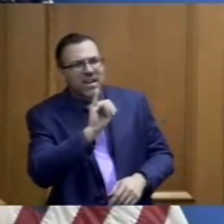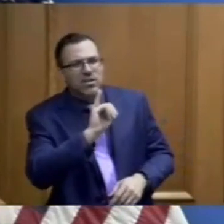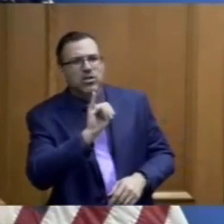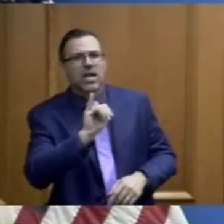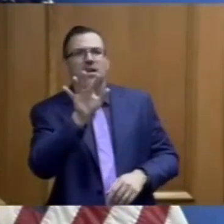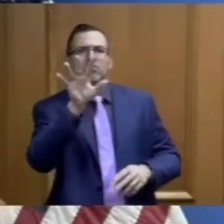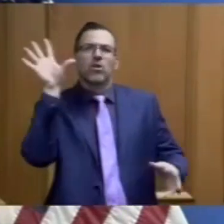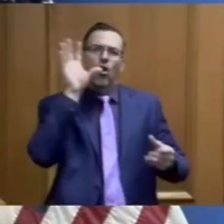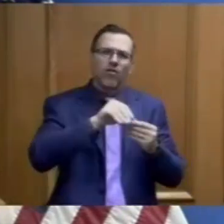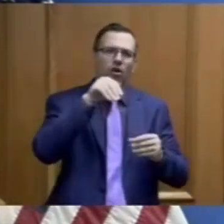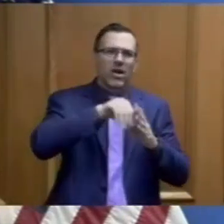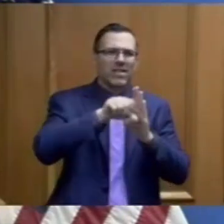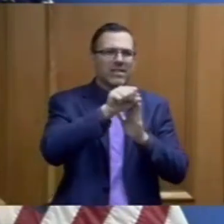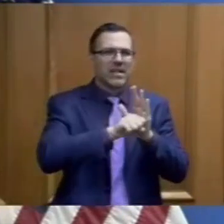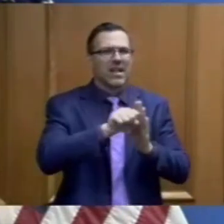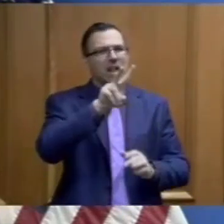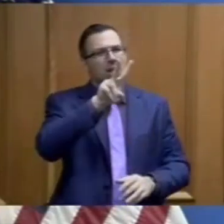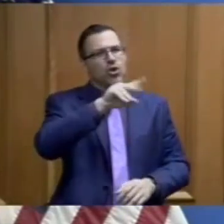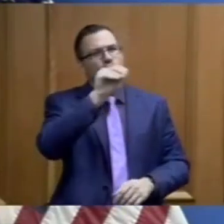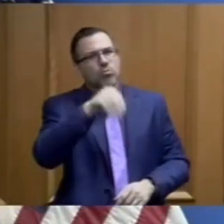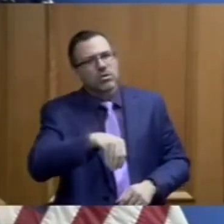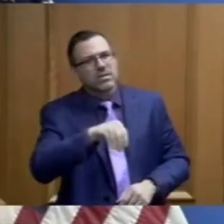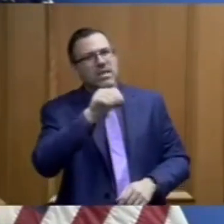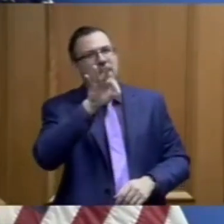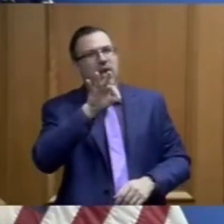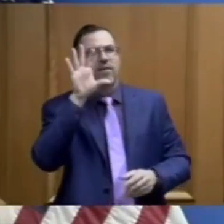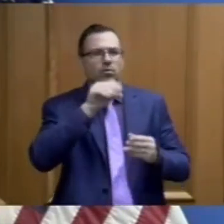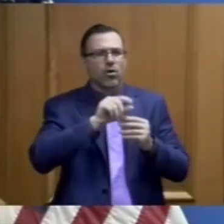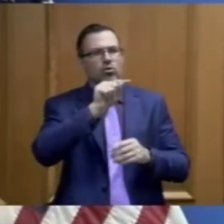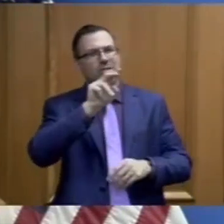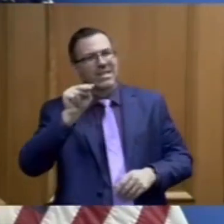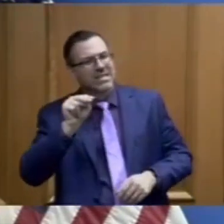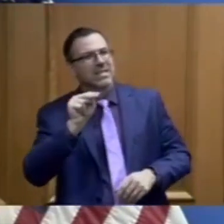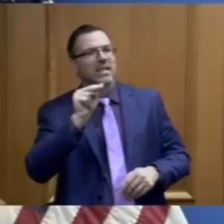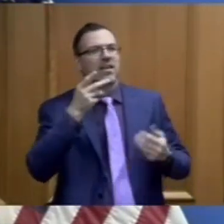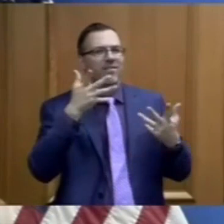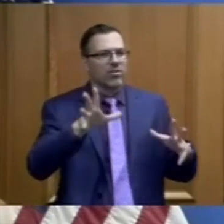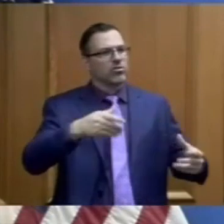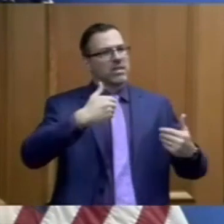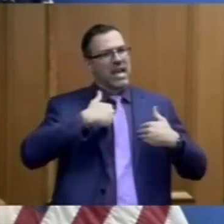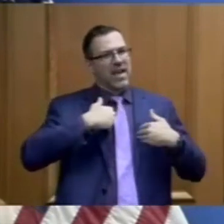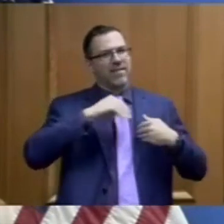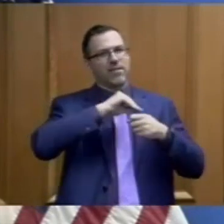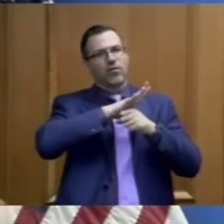in the state, like two percent of the population has been infected.